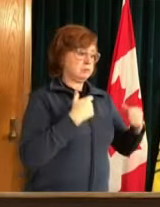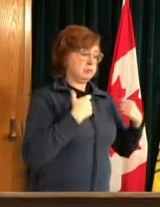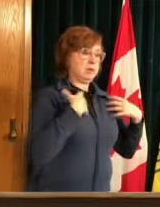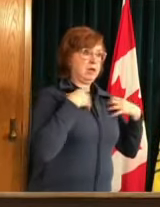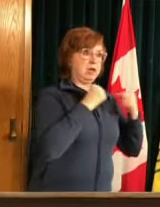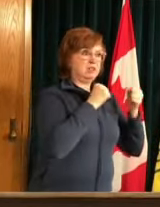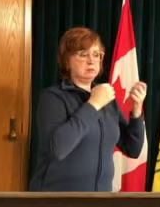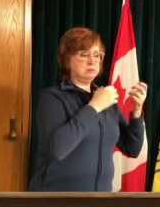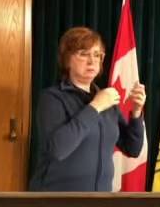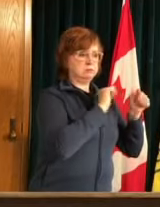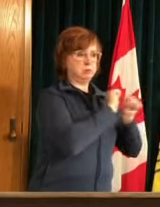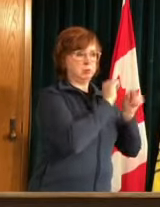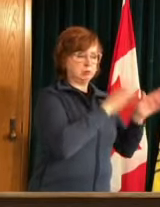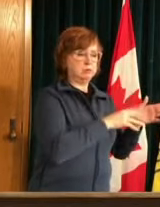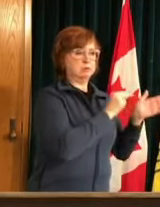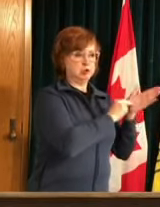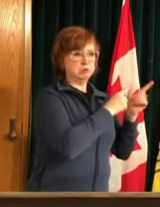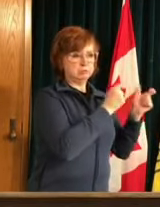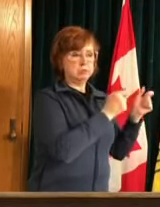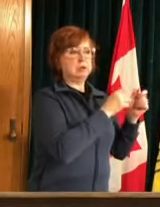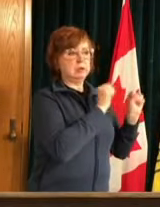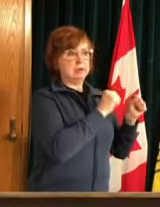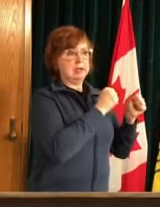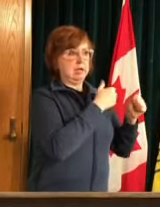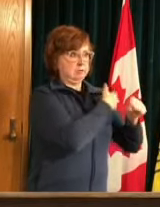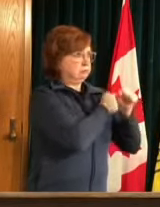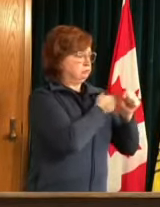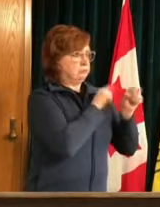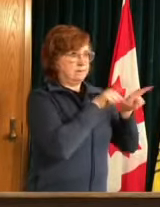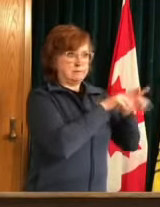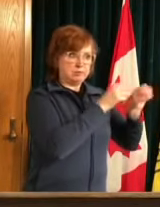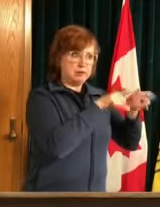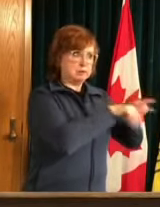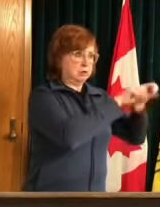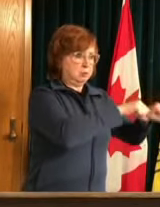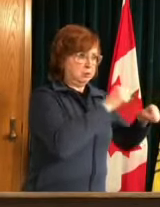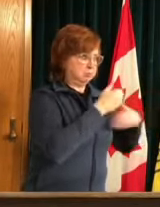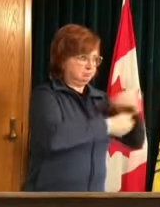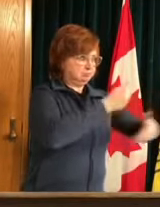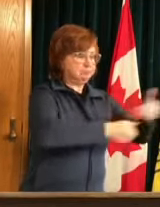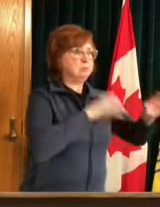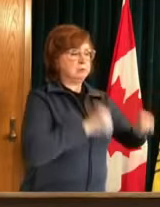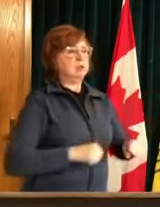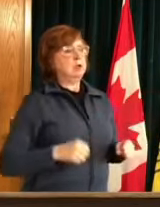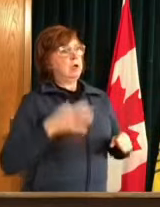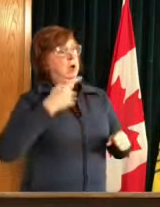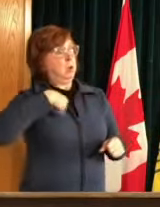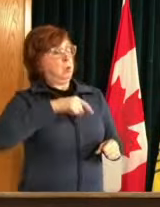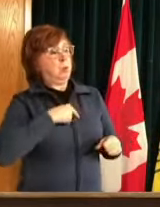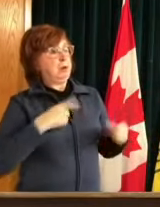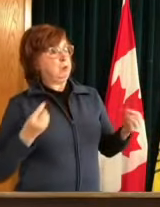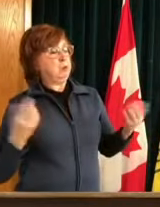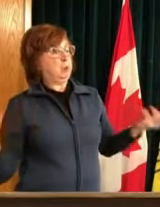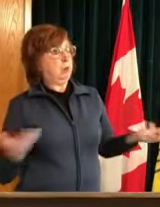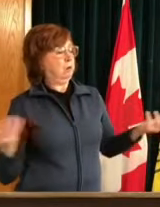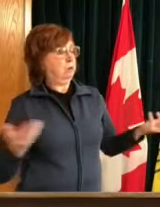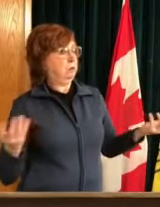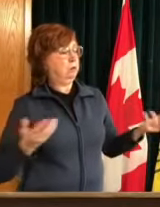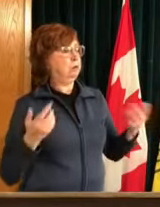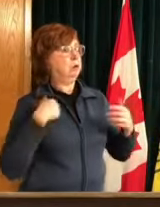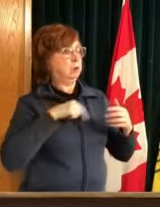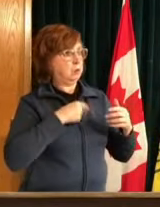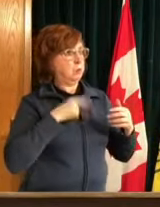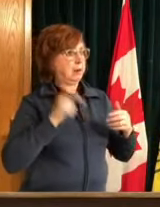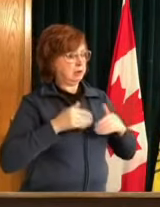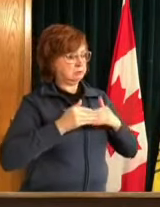we receive them here and what we all need to do and we all do have a job to do in the days ahead and what we need to do in the here and now